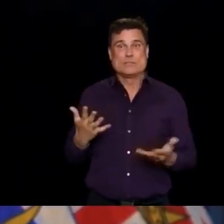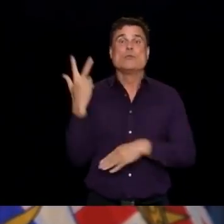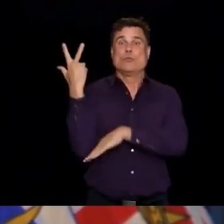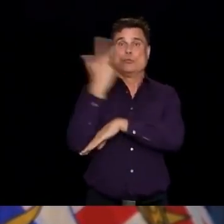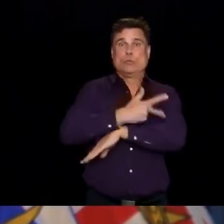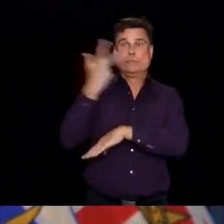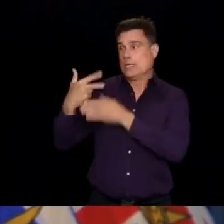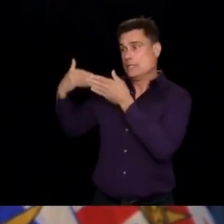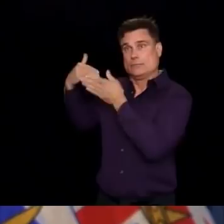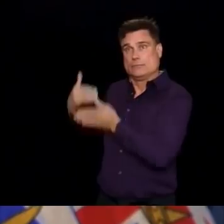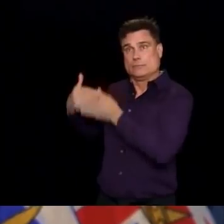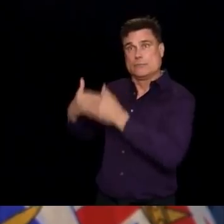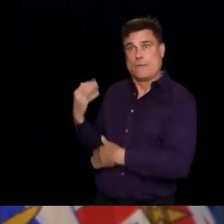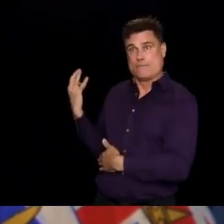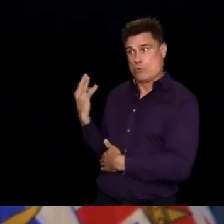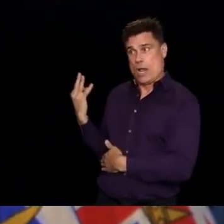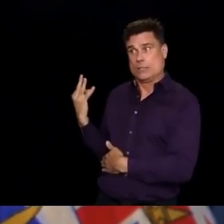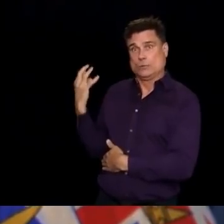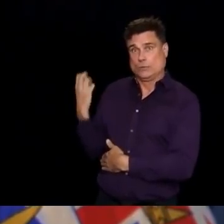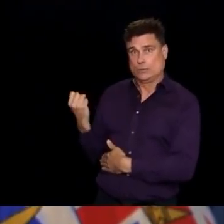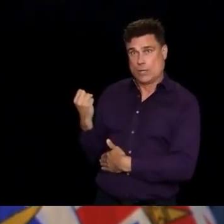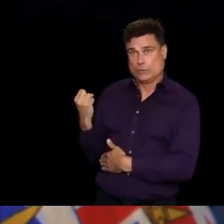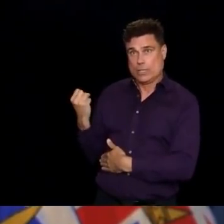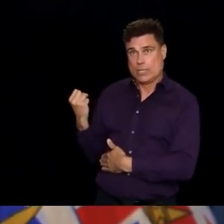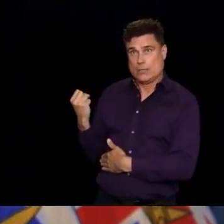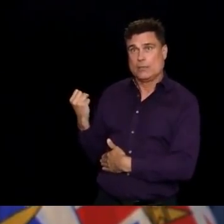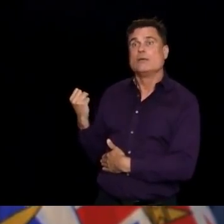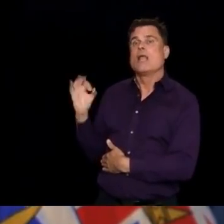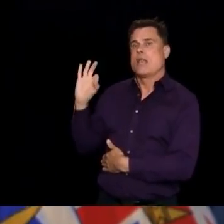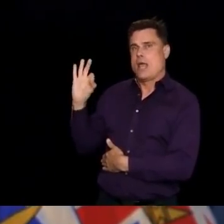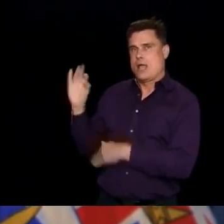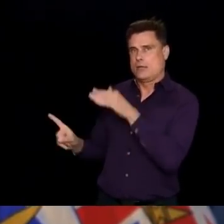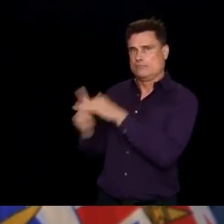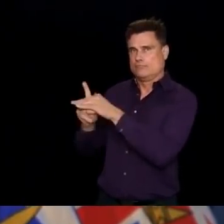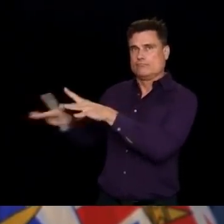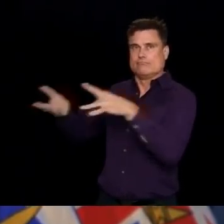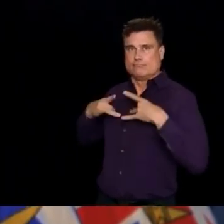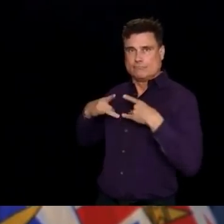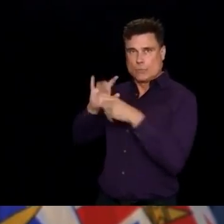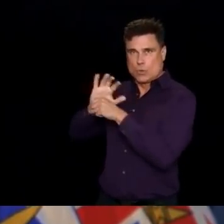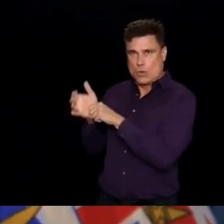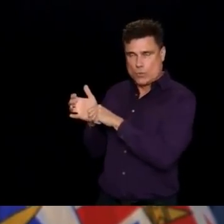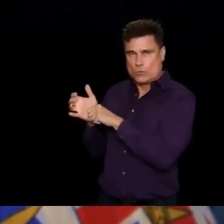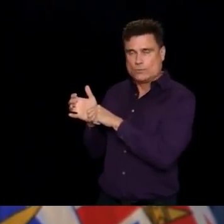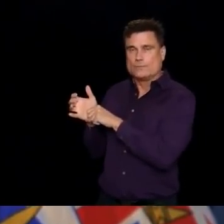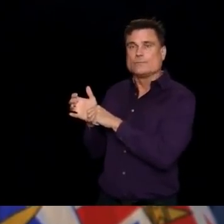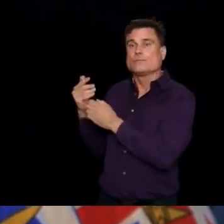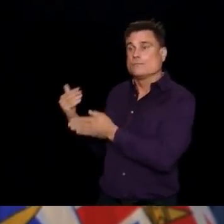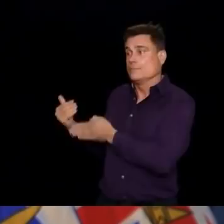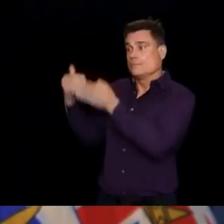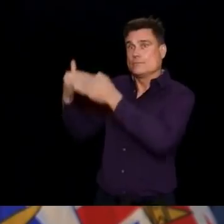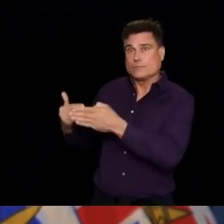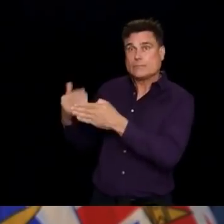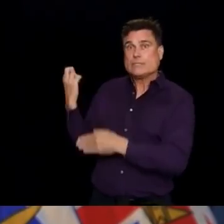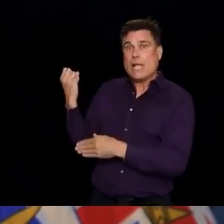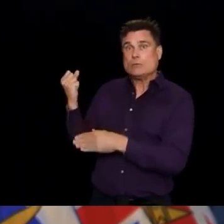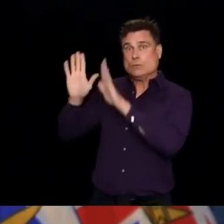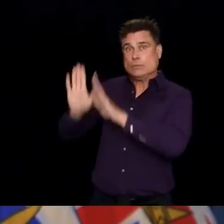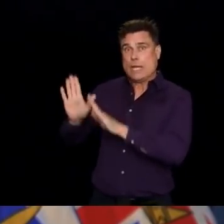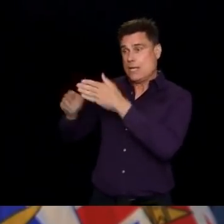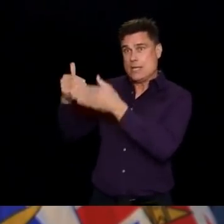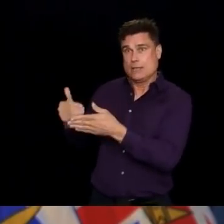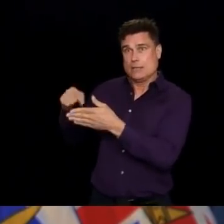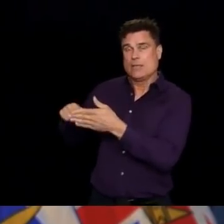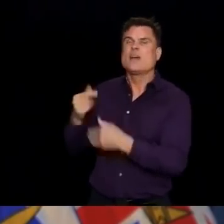today's update. Friday to Saturday, we had nine additional cases test positive for COVID-19. Between